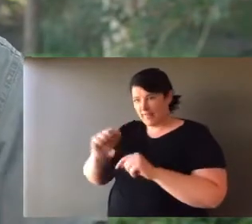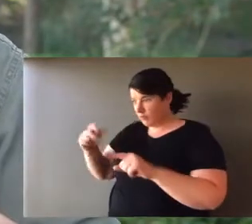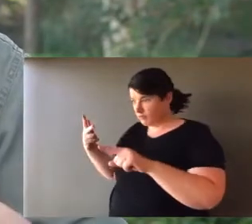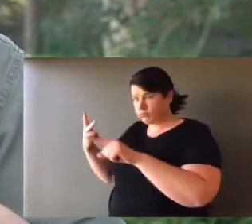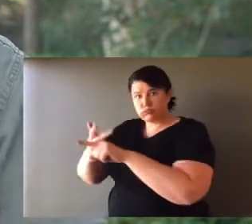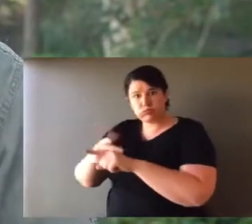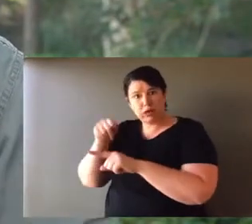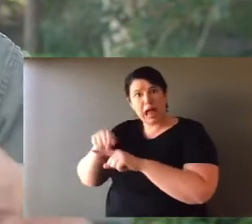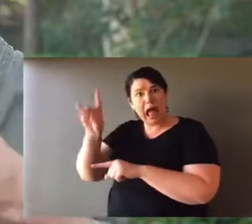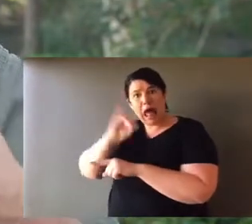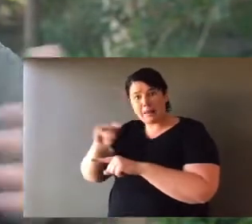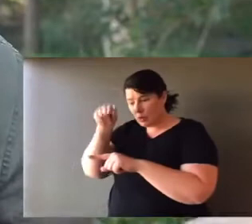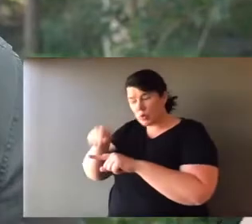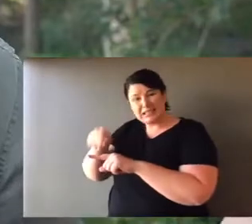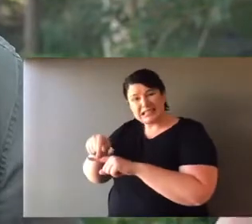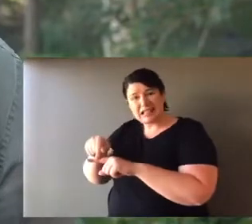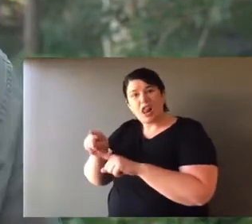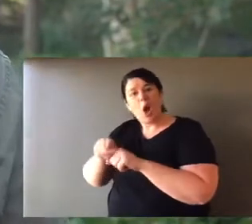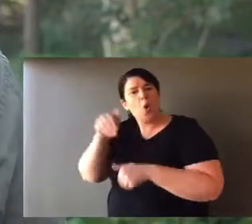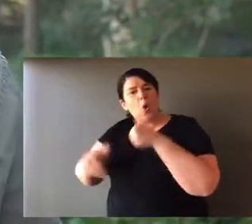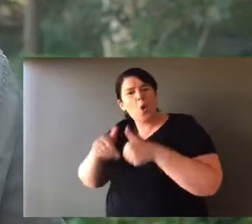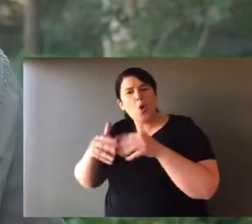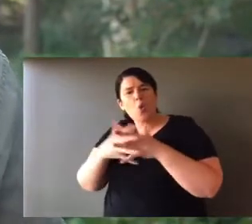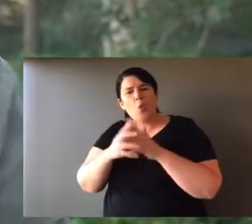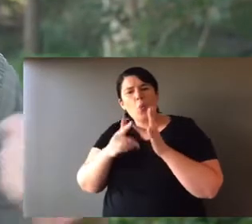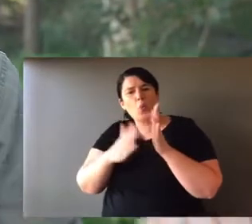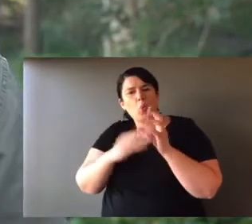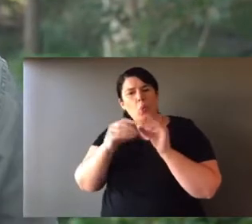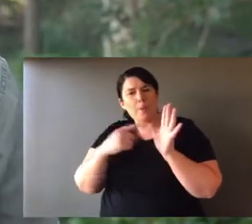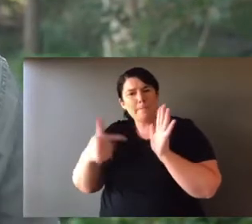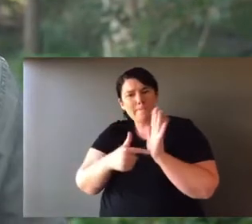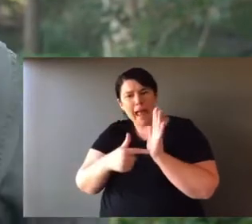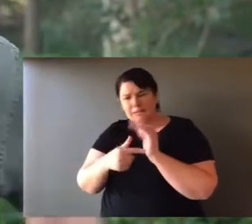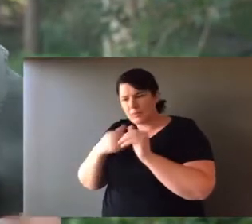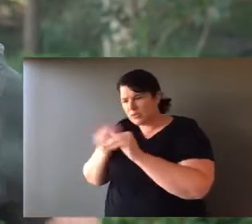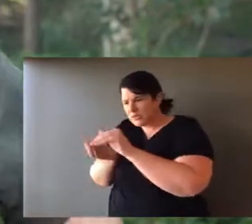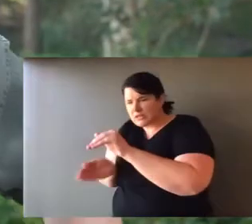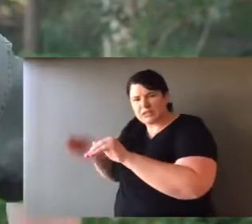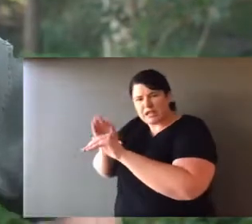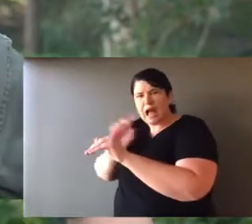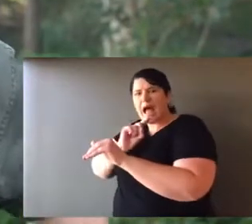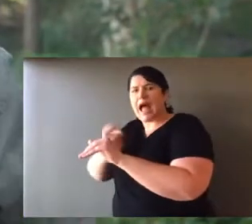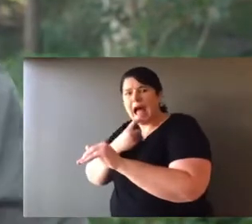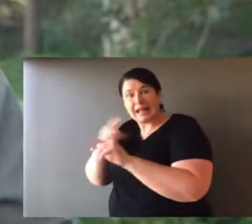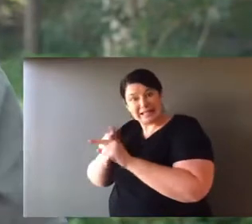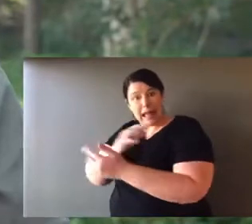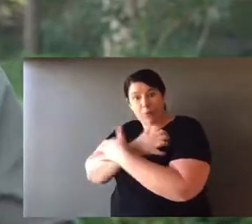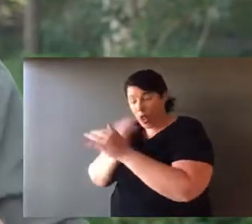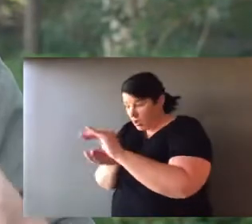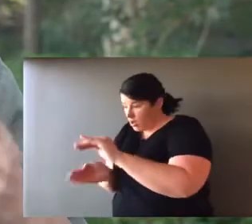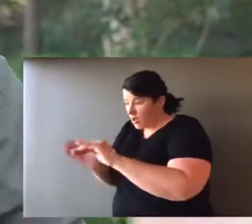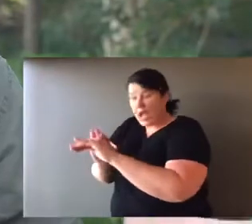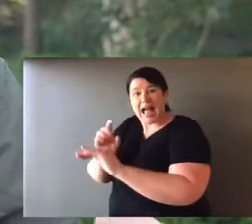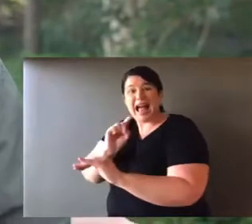wildlife that's been run over by cars. Especially wombats. Because they've got that thick armour plating on the back.